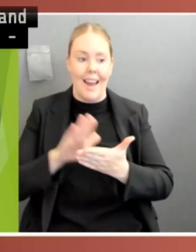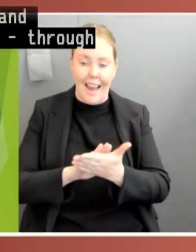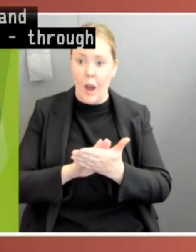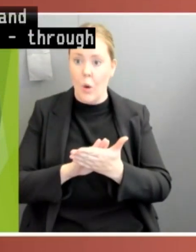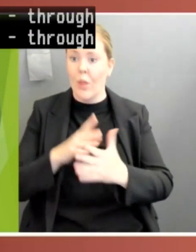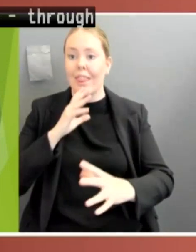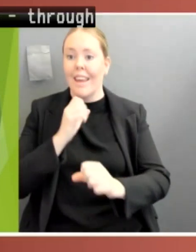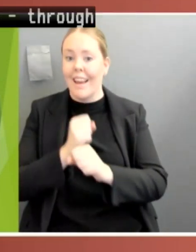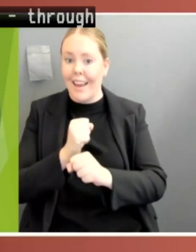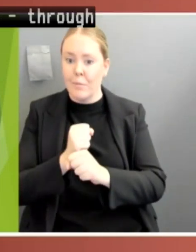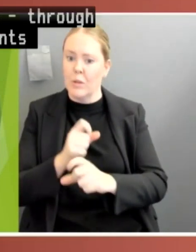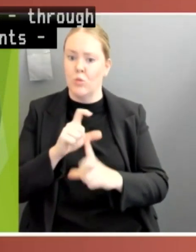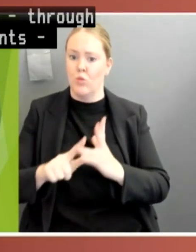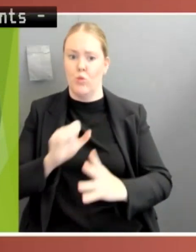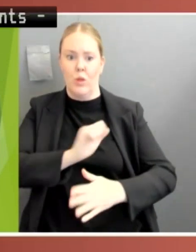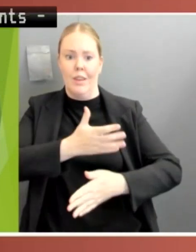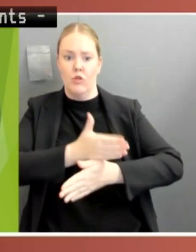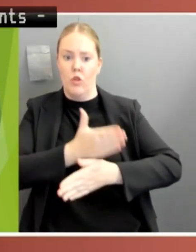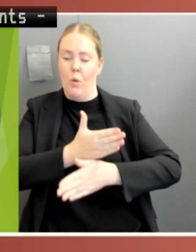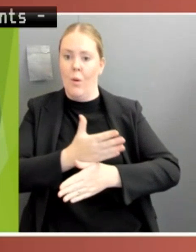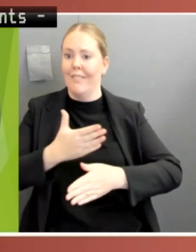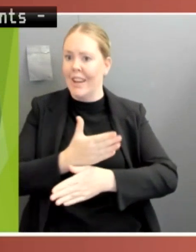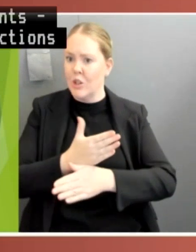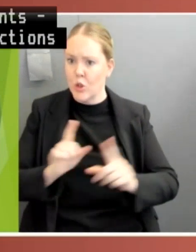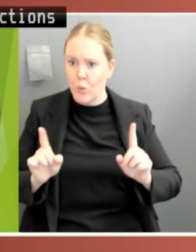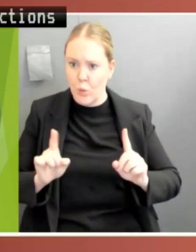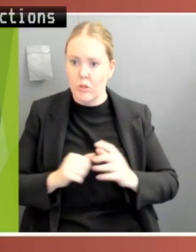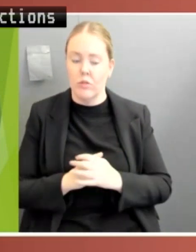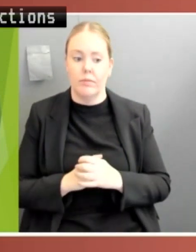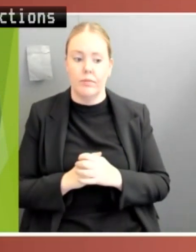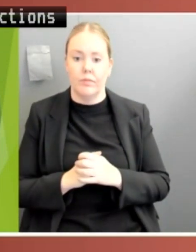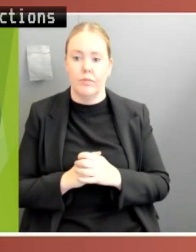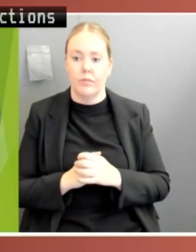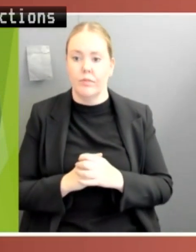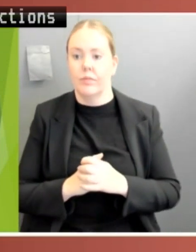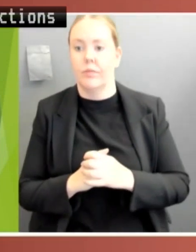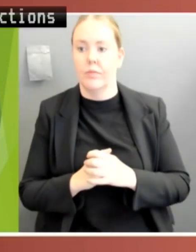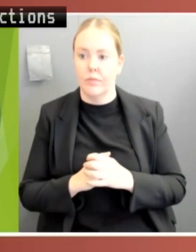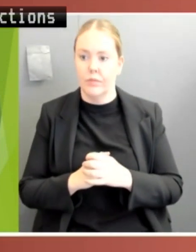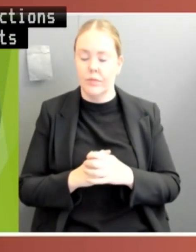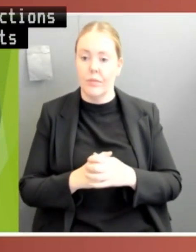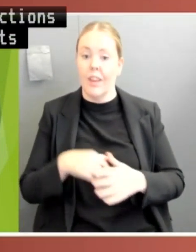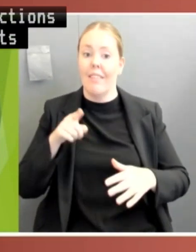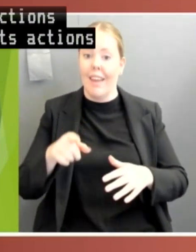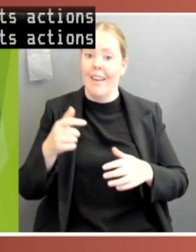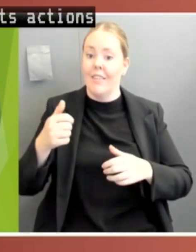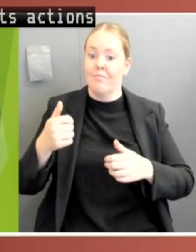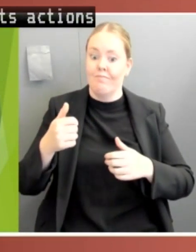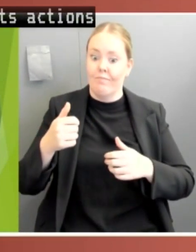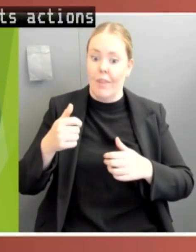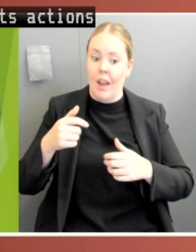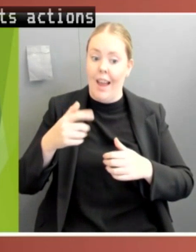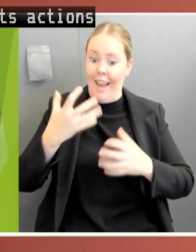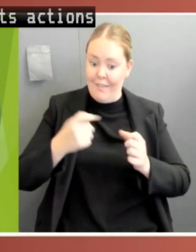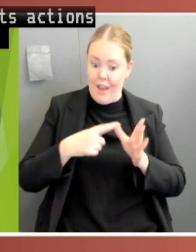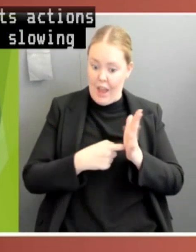during the pandemic? Has its actions actually been effective in slowing the spread of the pandemic? And these are things that where parliament